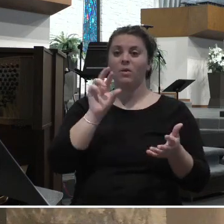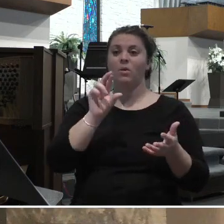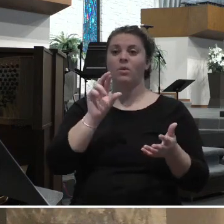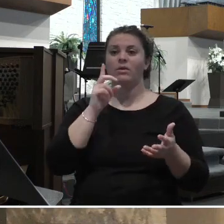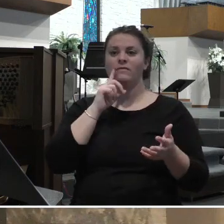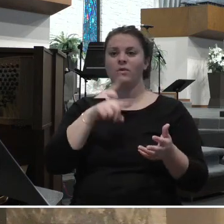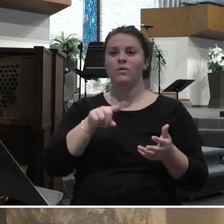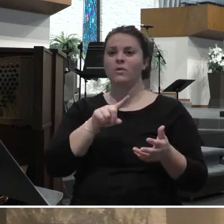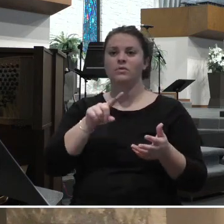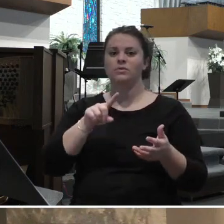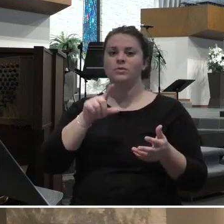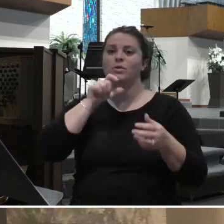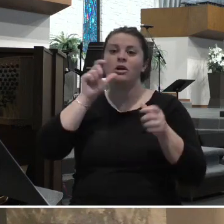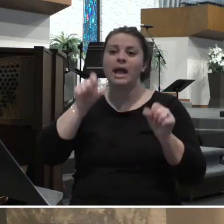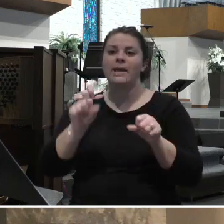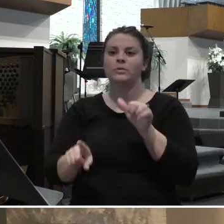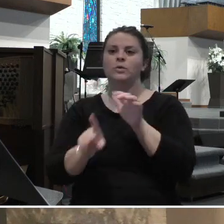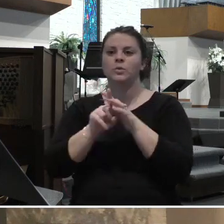up till 5 p.m.